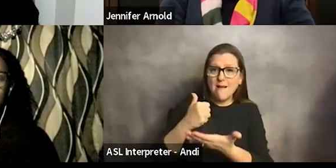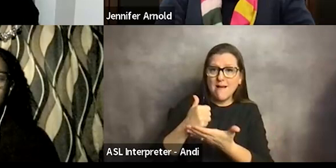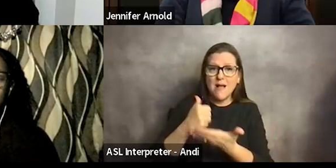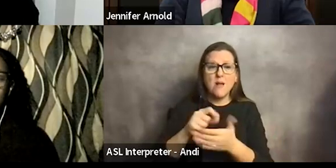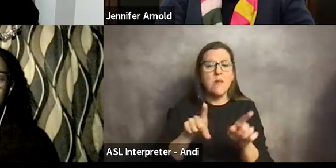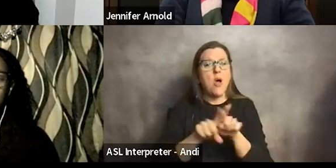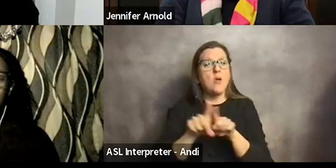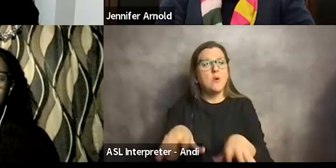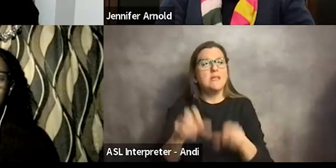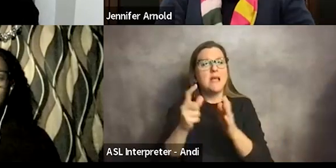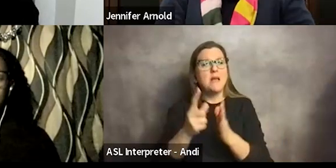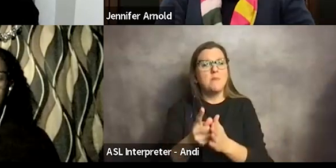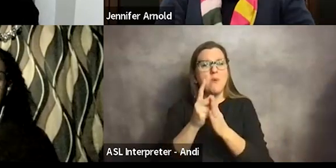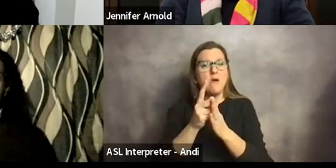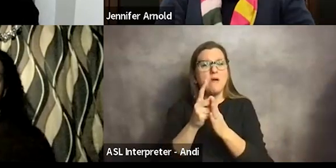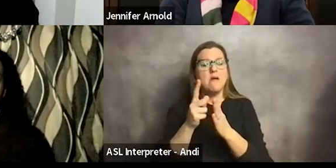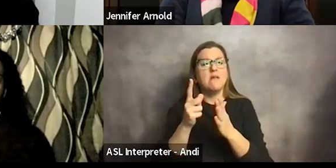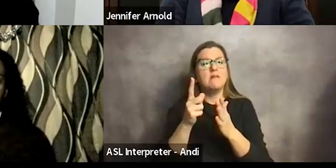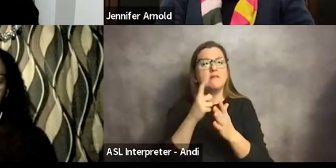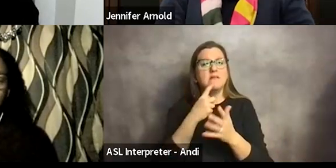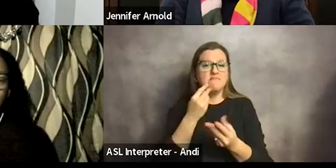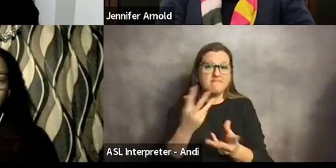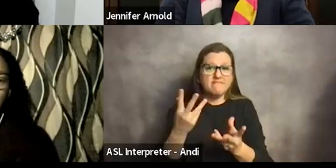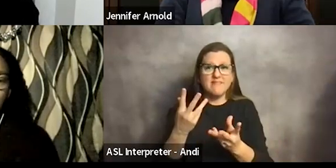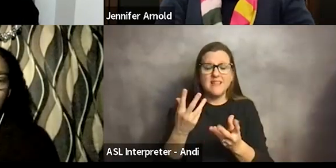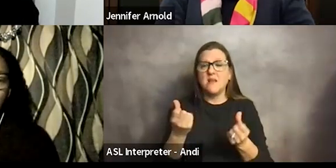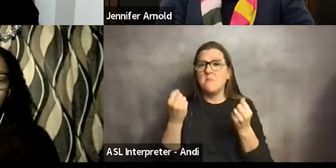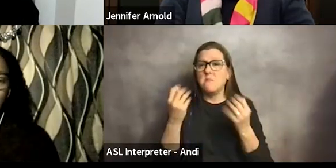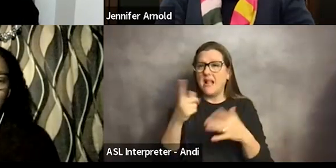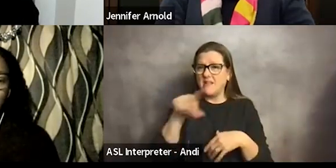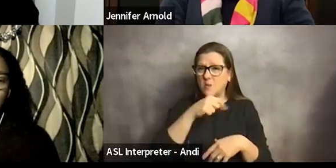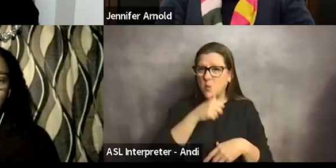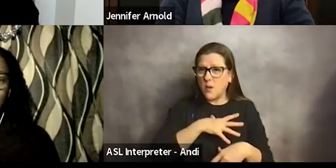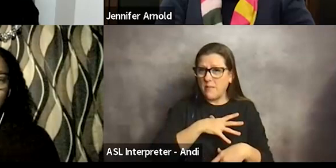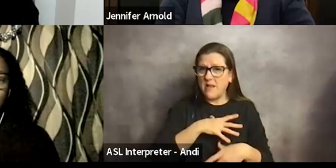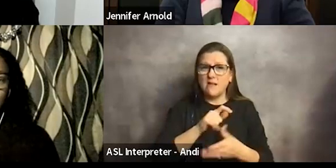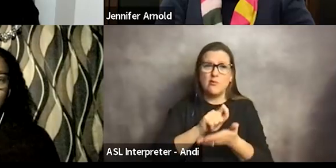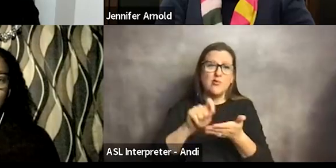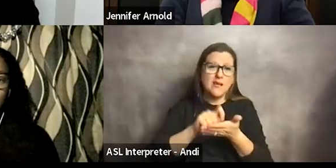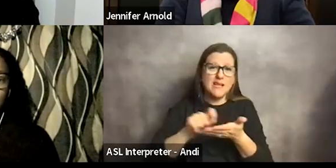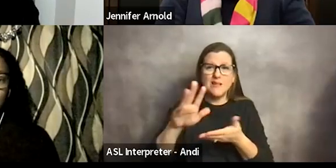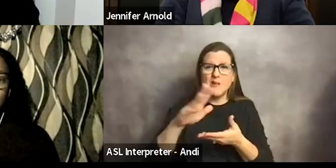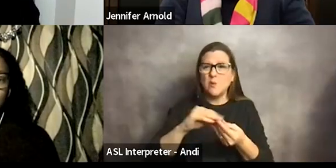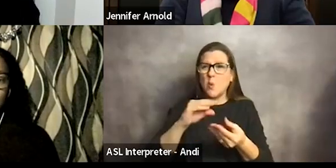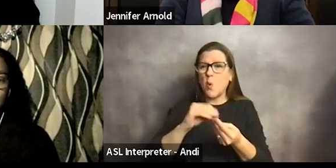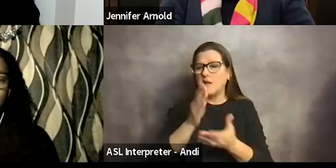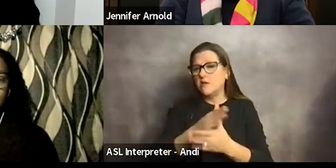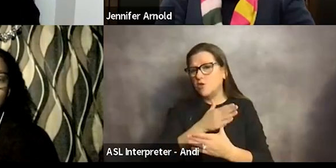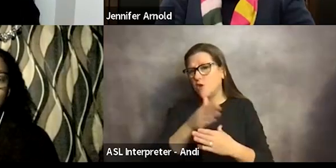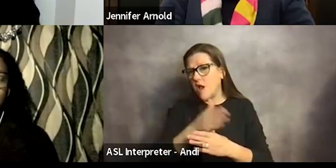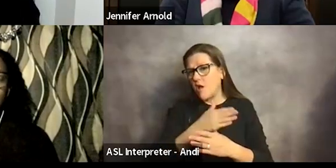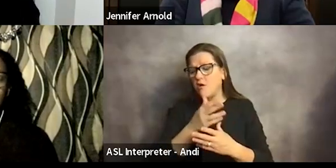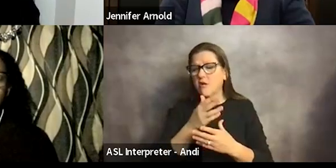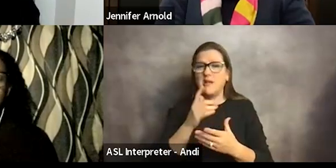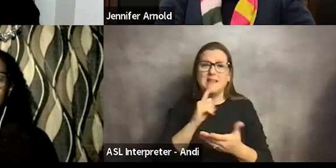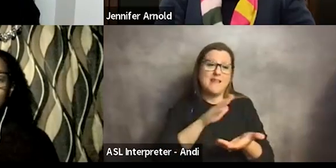I just want to take a moment to say that so many of these incredible women have written their stories and shared their stories in academic